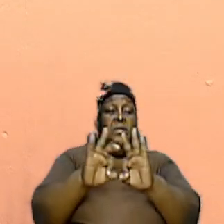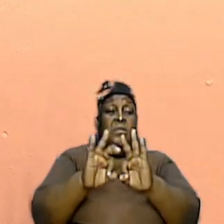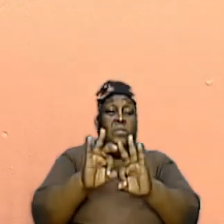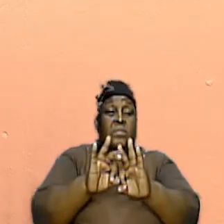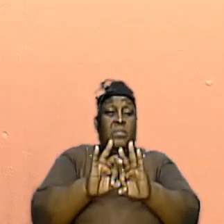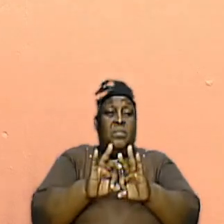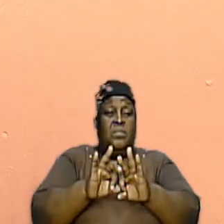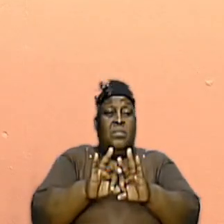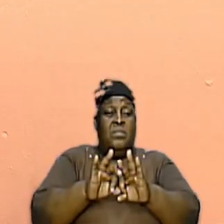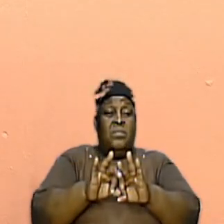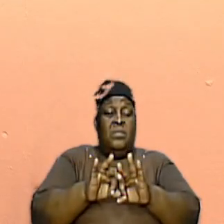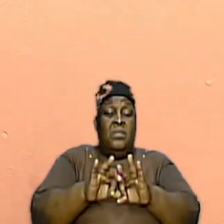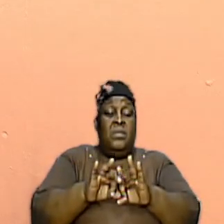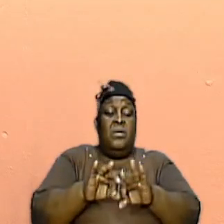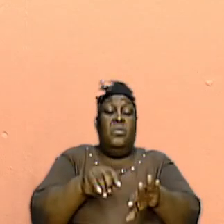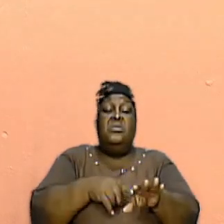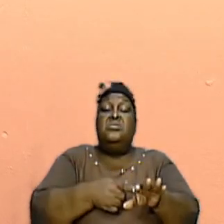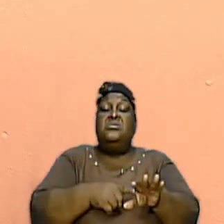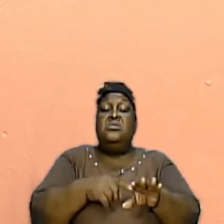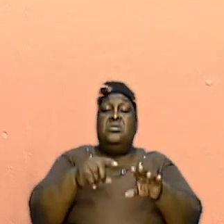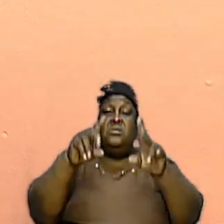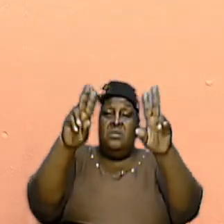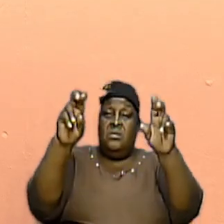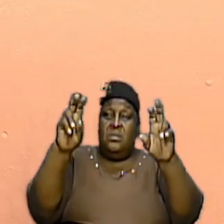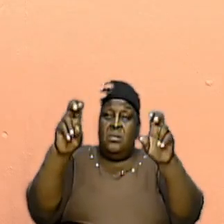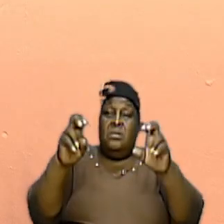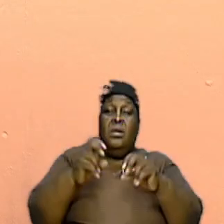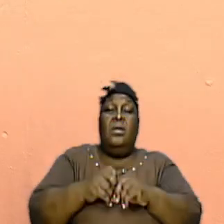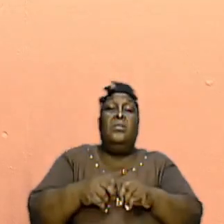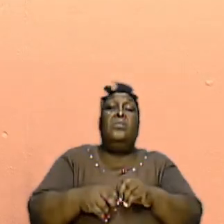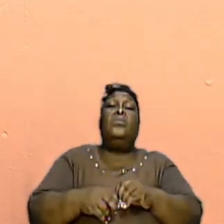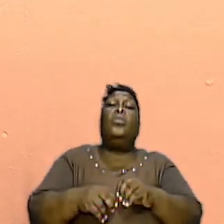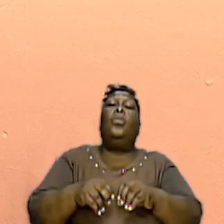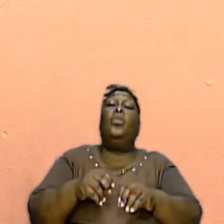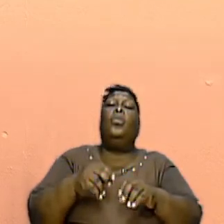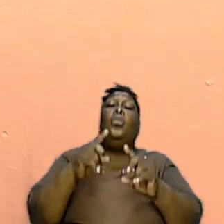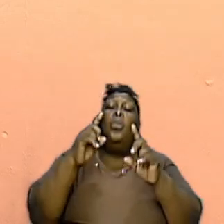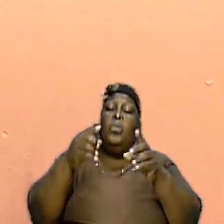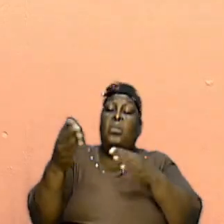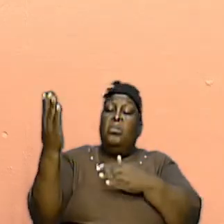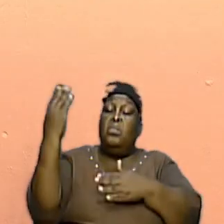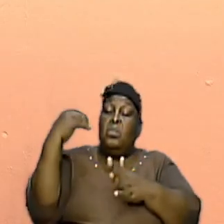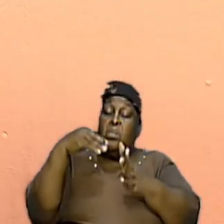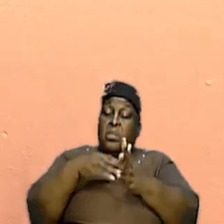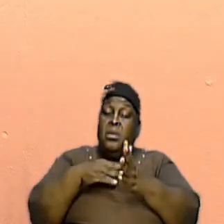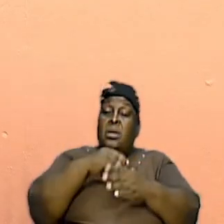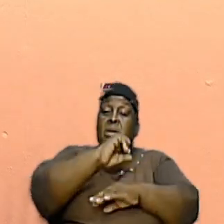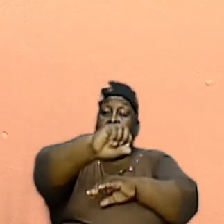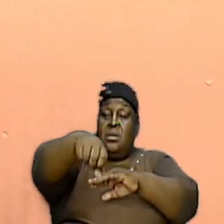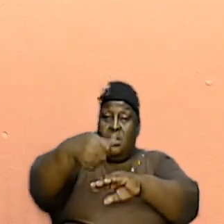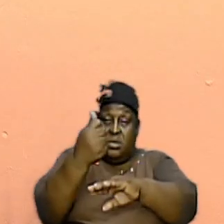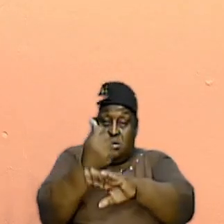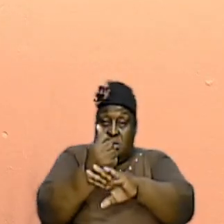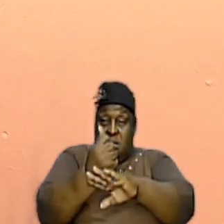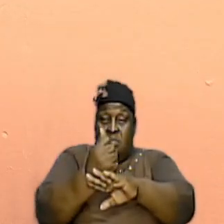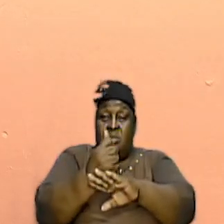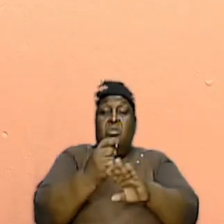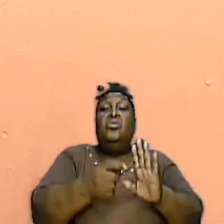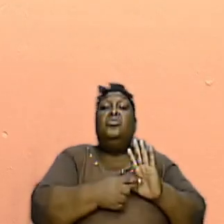started this series and we went back to the very beginning to establish and to show